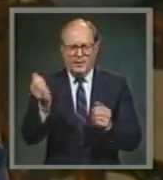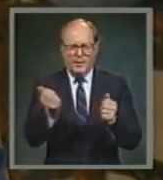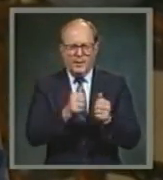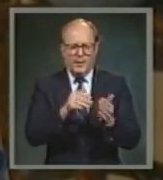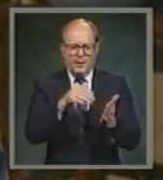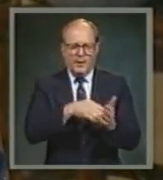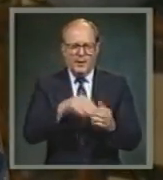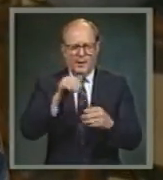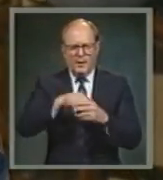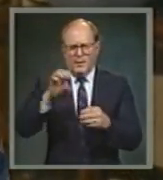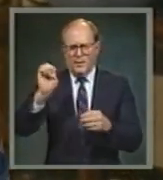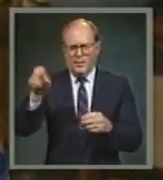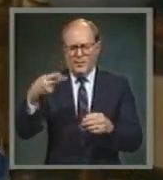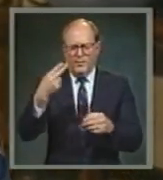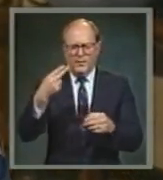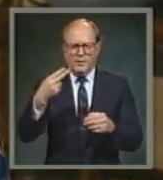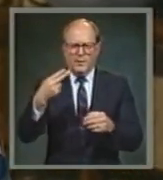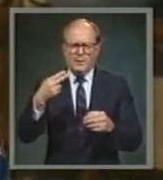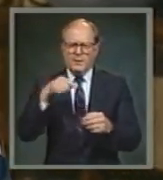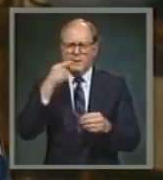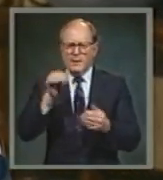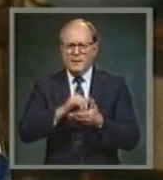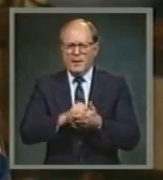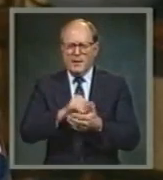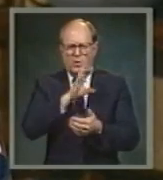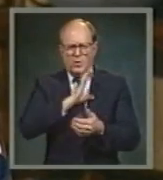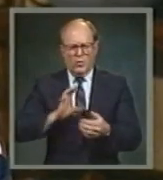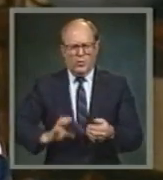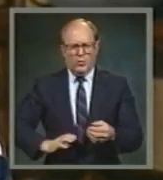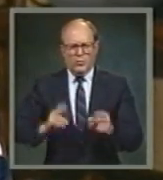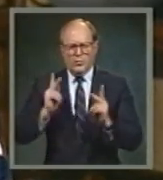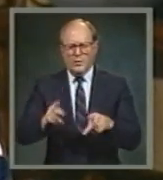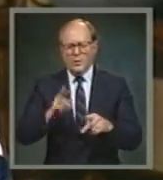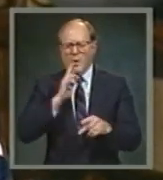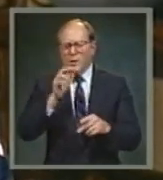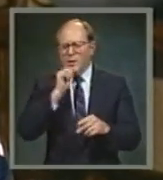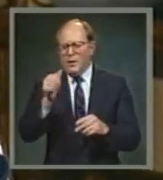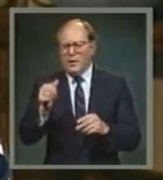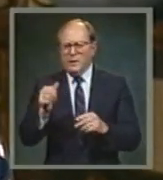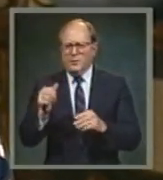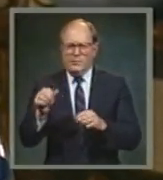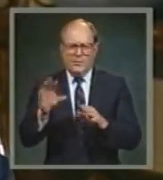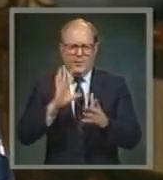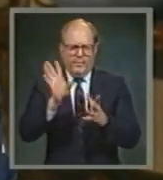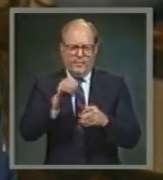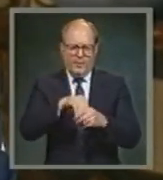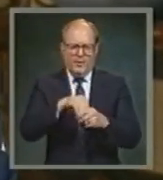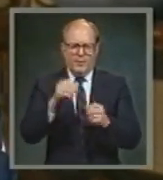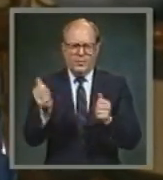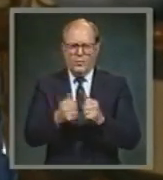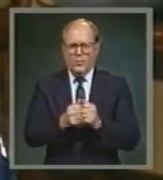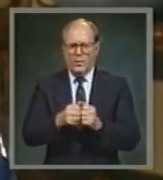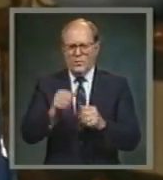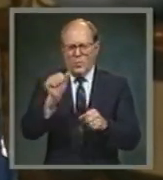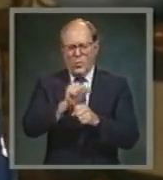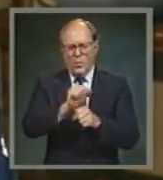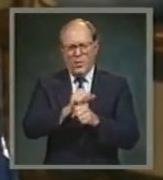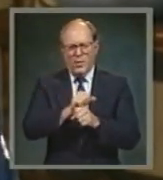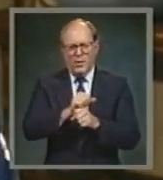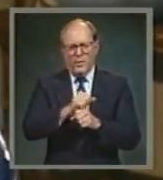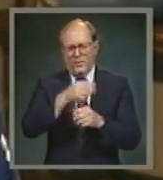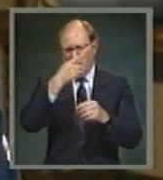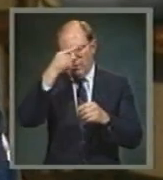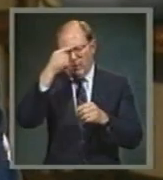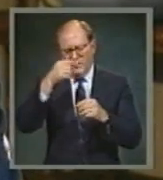to Christians that they're to have nothing to do with the worthless works of darkness, but rather expose and